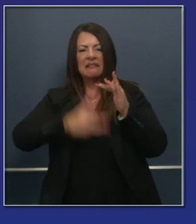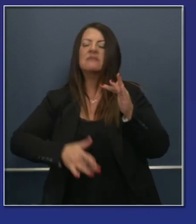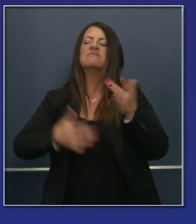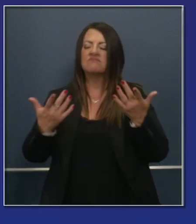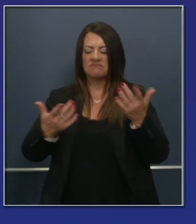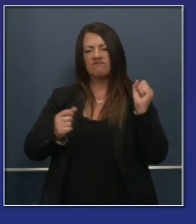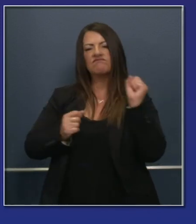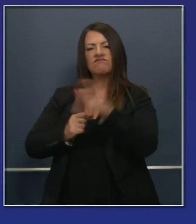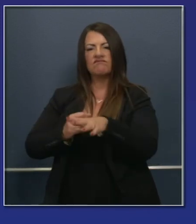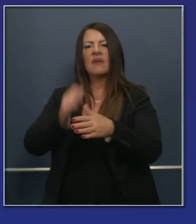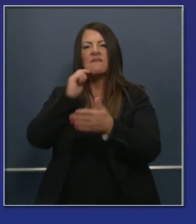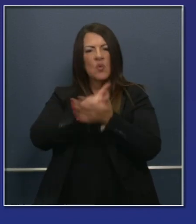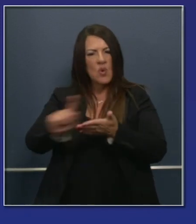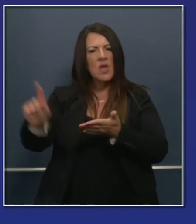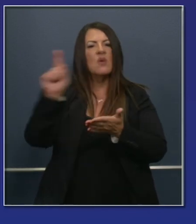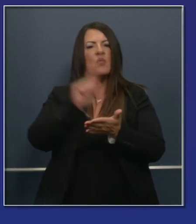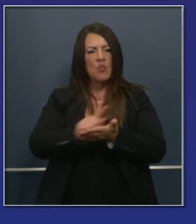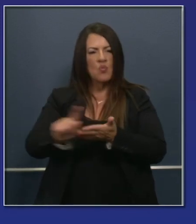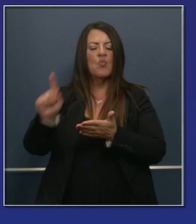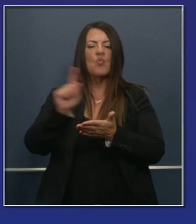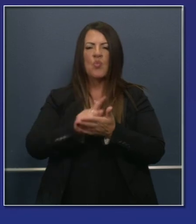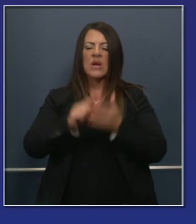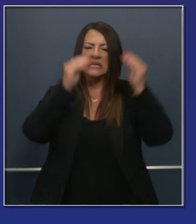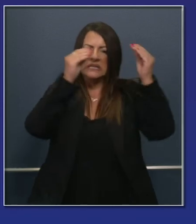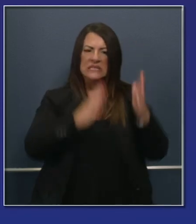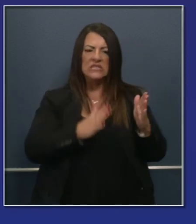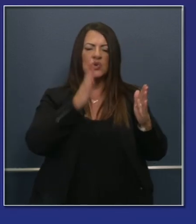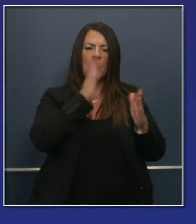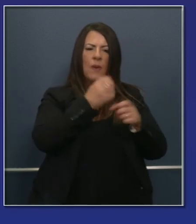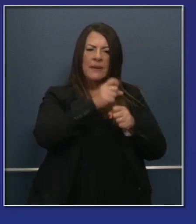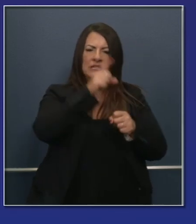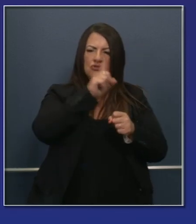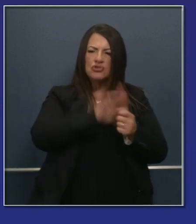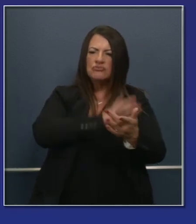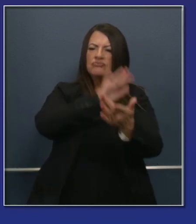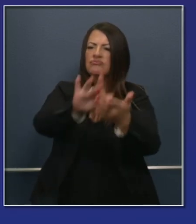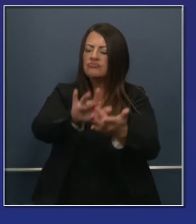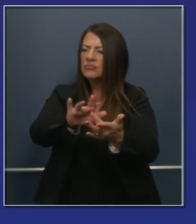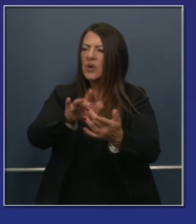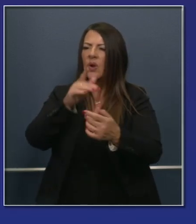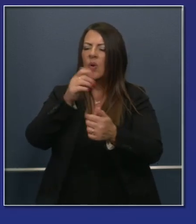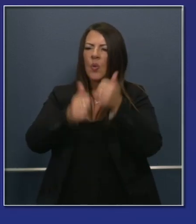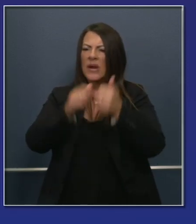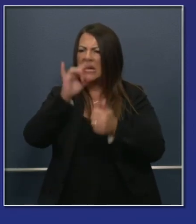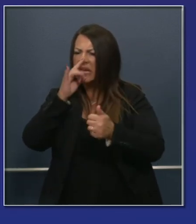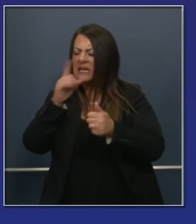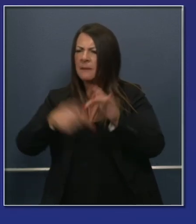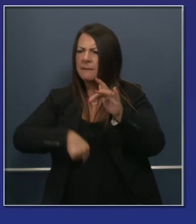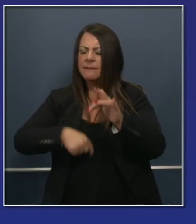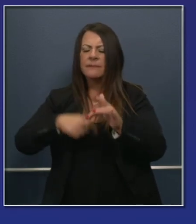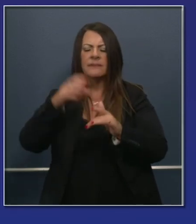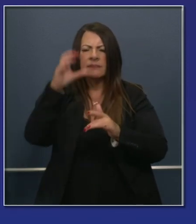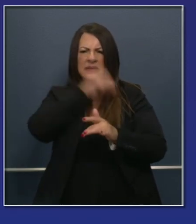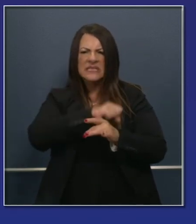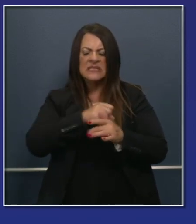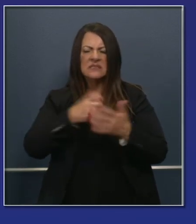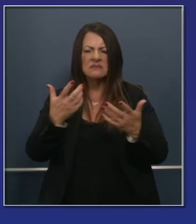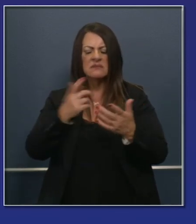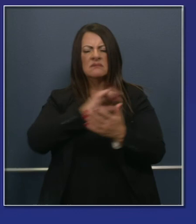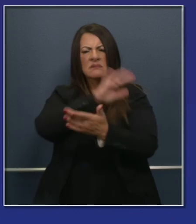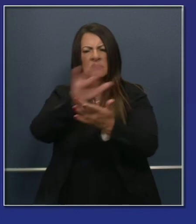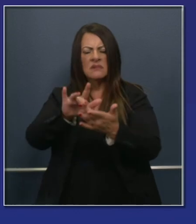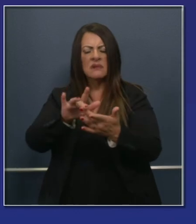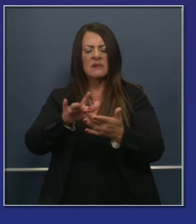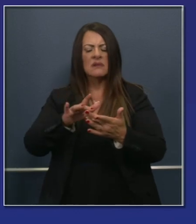Every week, the staff will convene to figure out how to reach any children who are not able to engage that week, including making